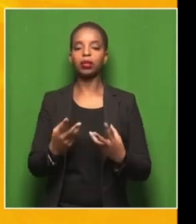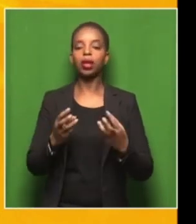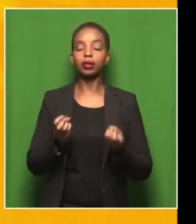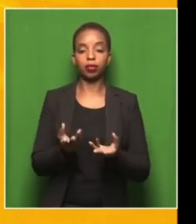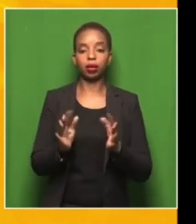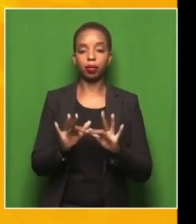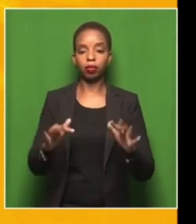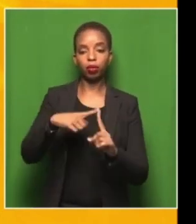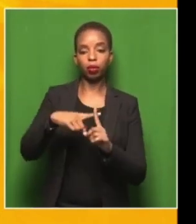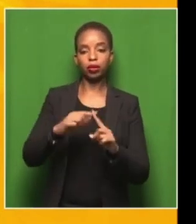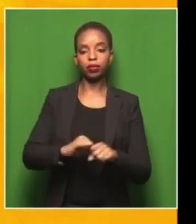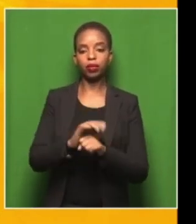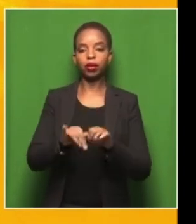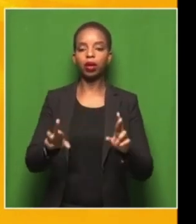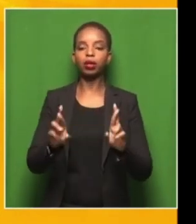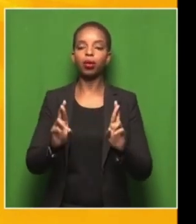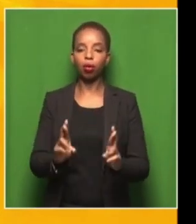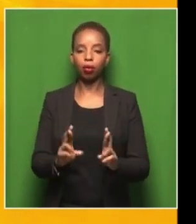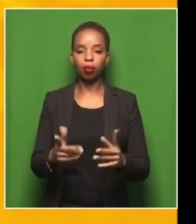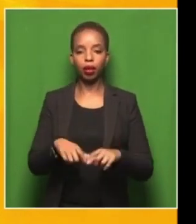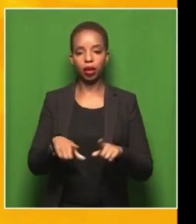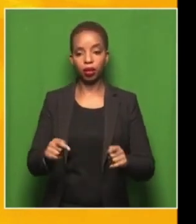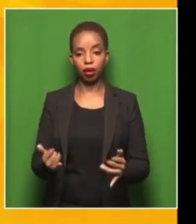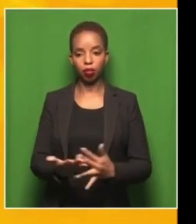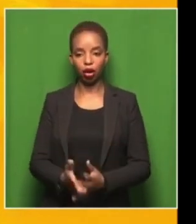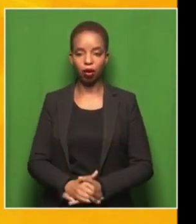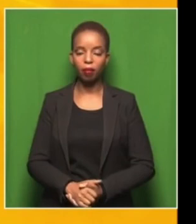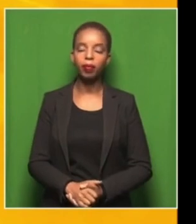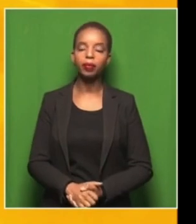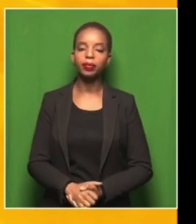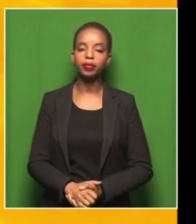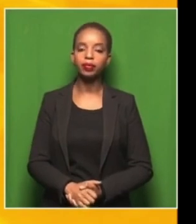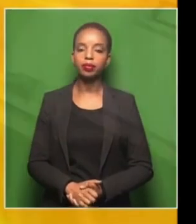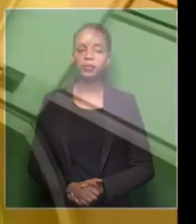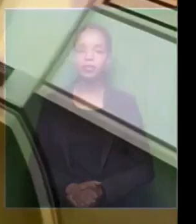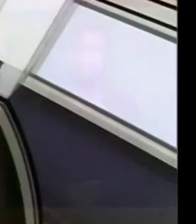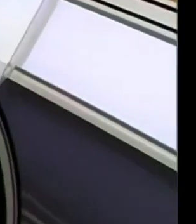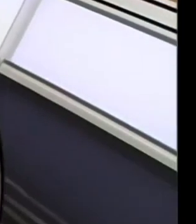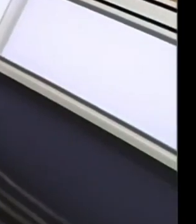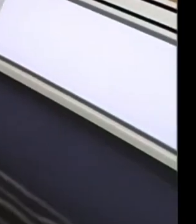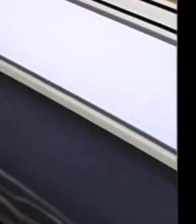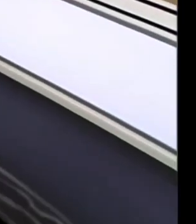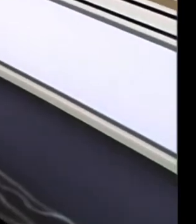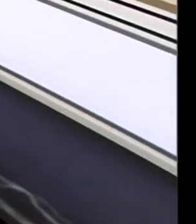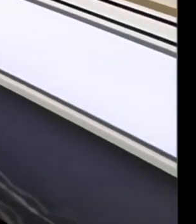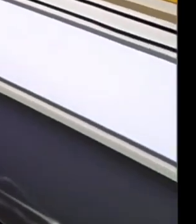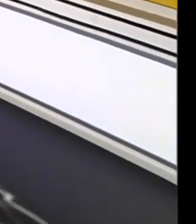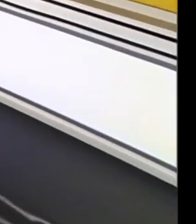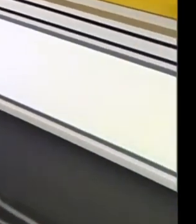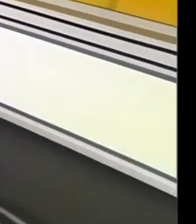the Cape Town International Convention Center. We'll take a good break. We'll have more in a moment. This is Morning Live. be right